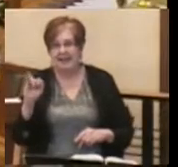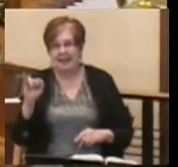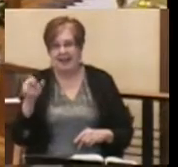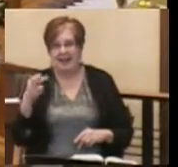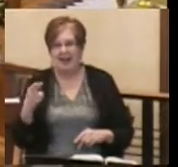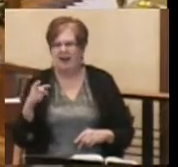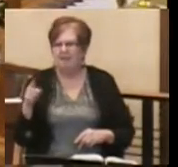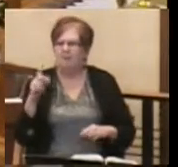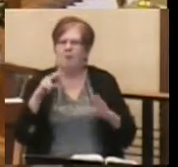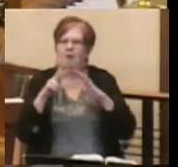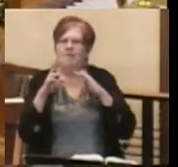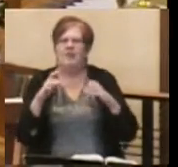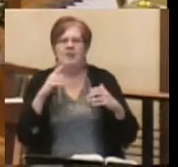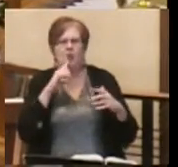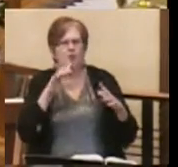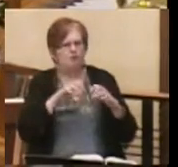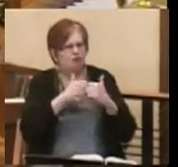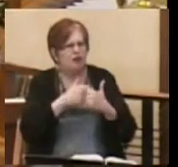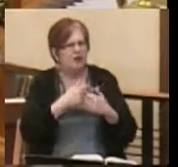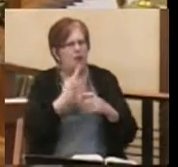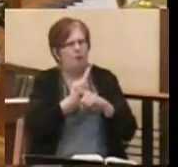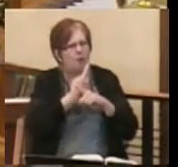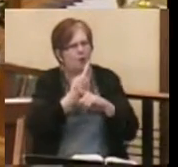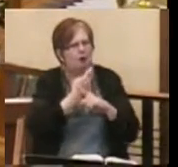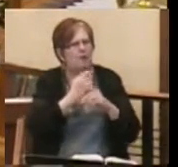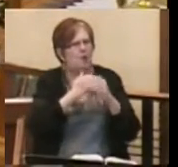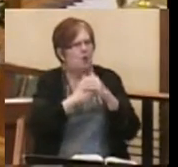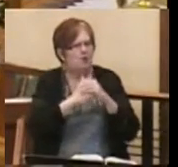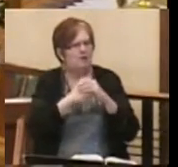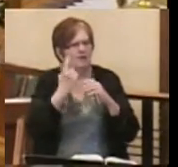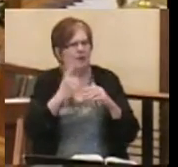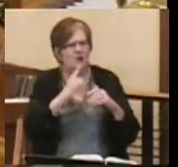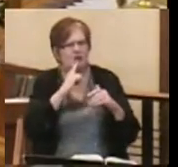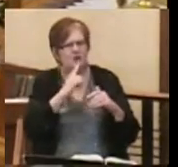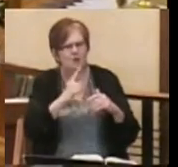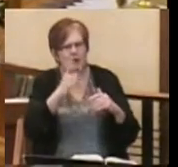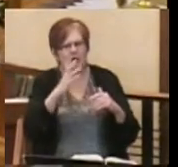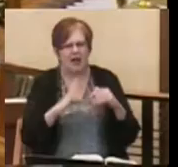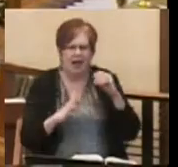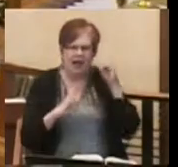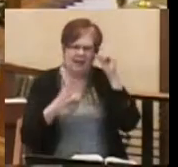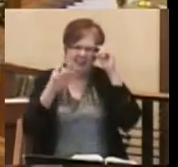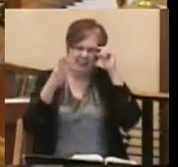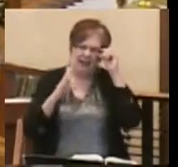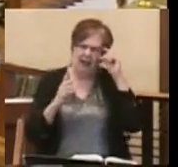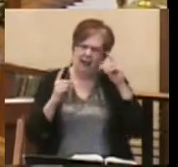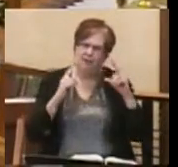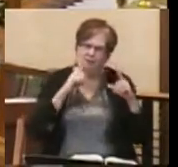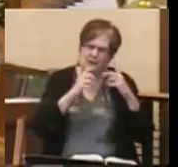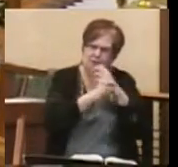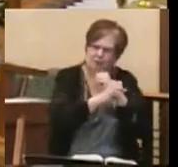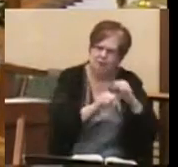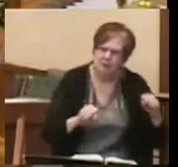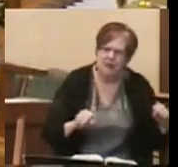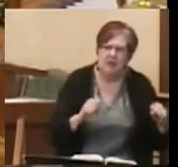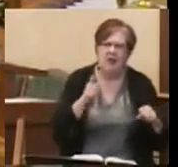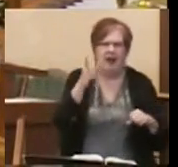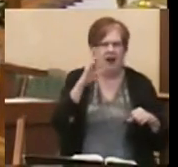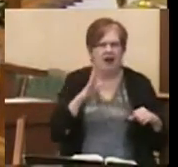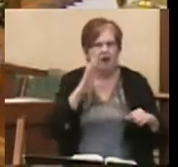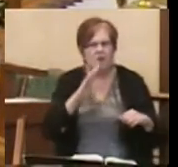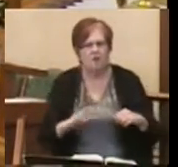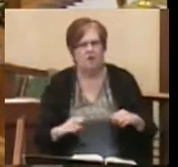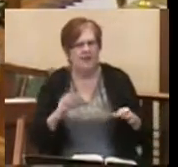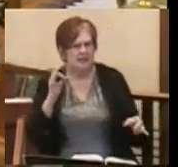to the proper worship of the only true God. He talks about a God of divine deliverance and favor. A God who